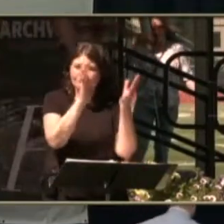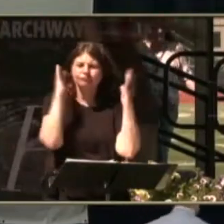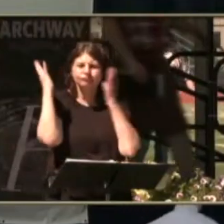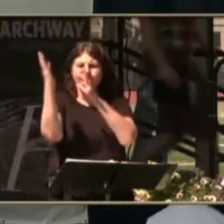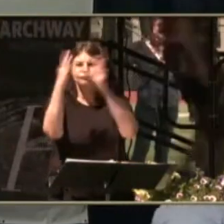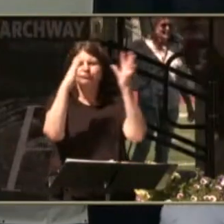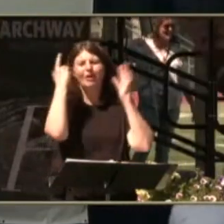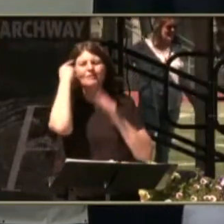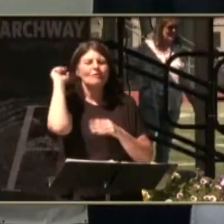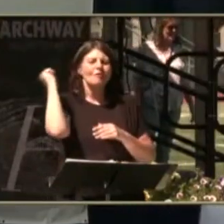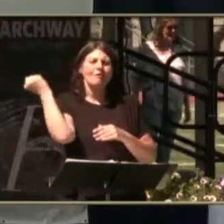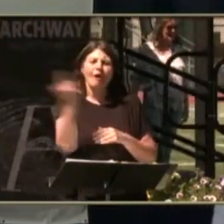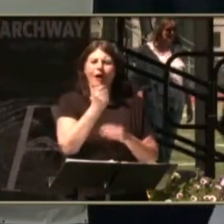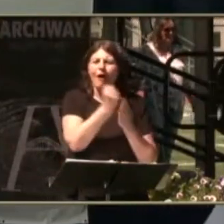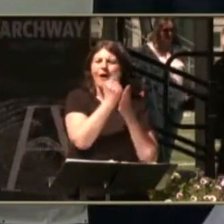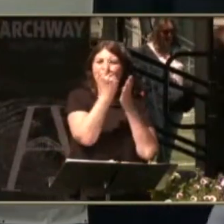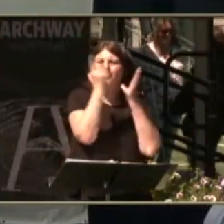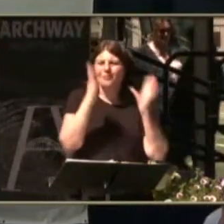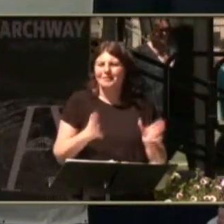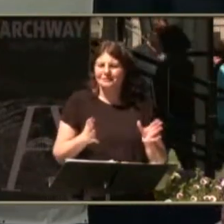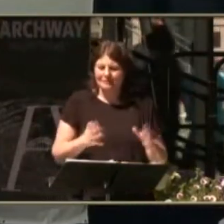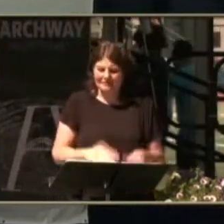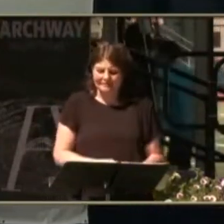applause for all of our graduates